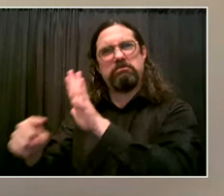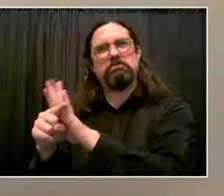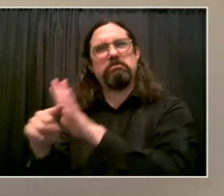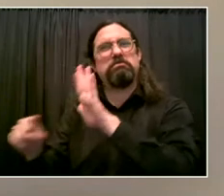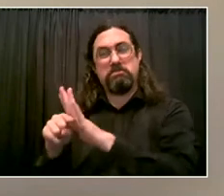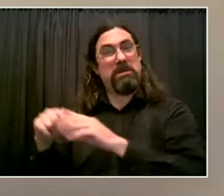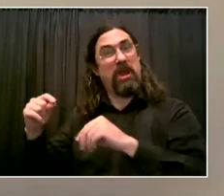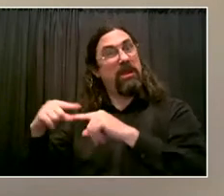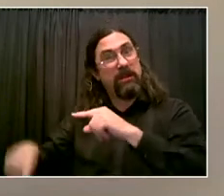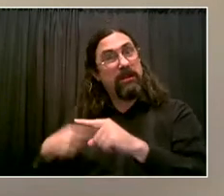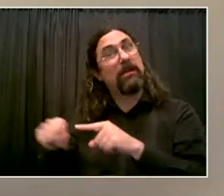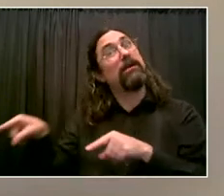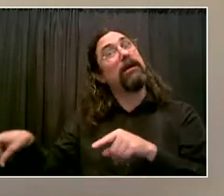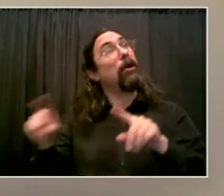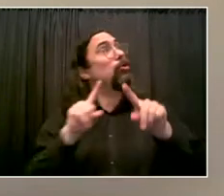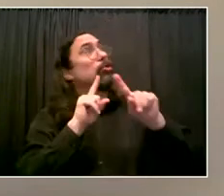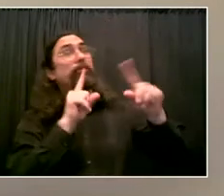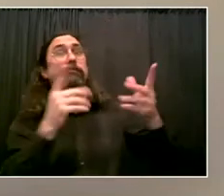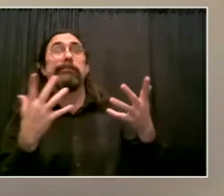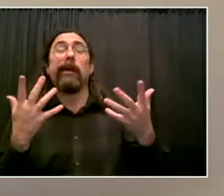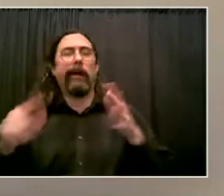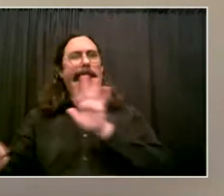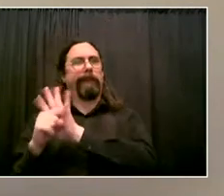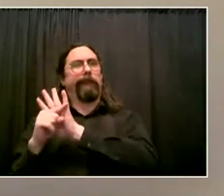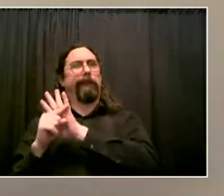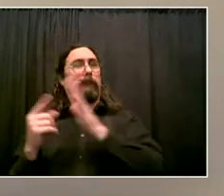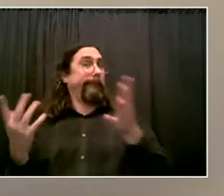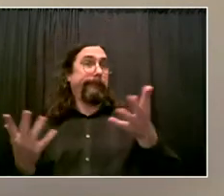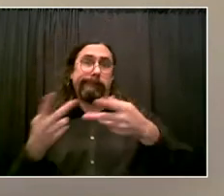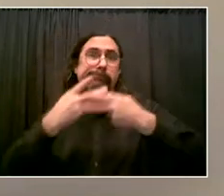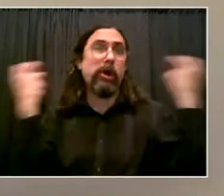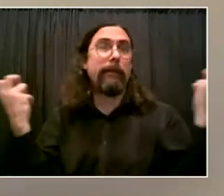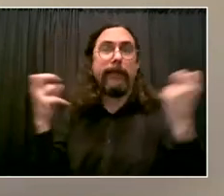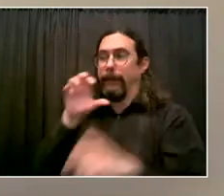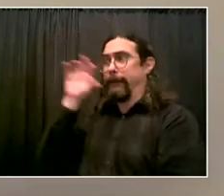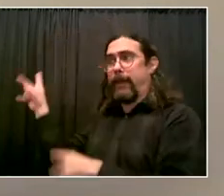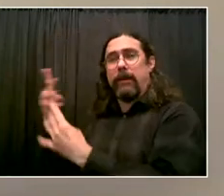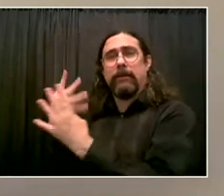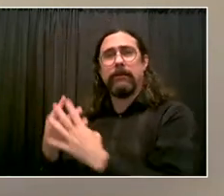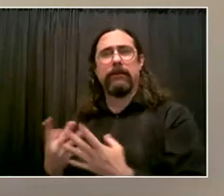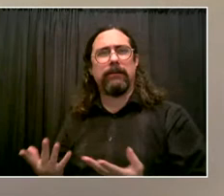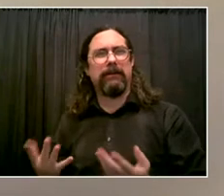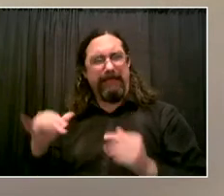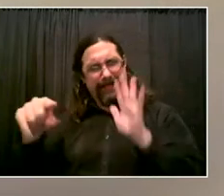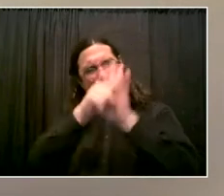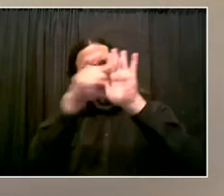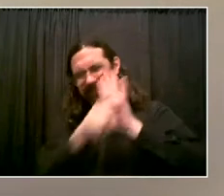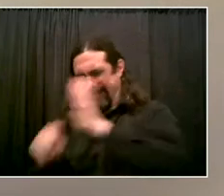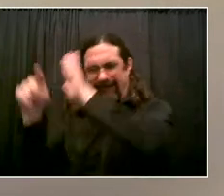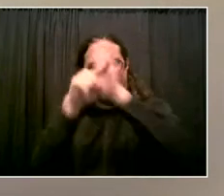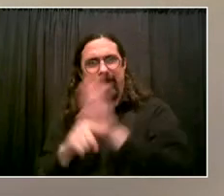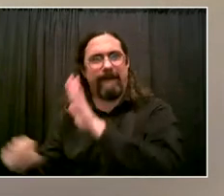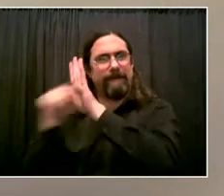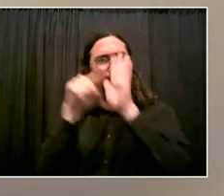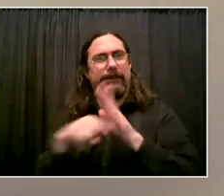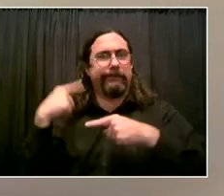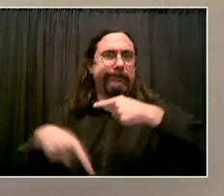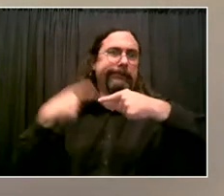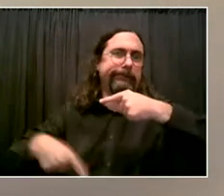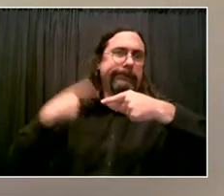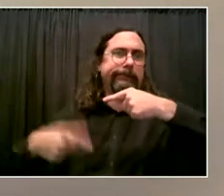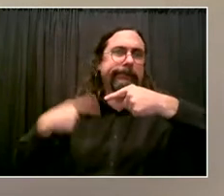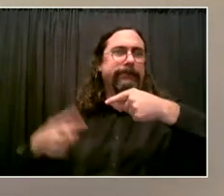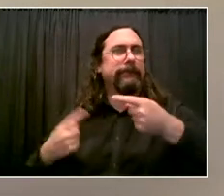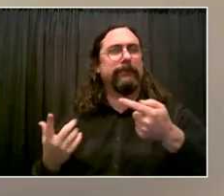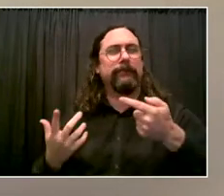Assemblywoman Davila, I'm proud of this bill because I truly believe when we work in tandem with our city, with our state and our federal partners,